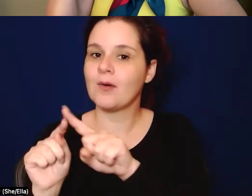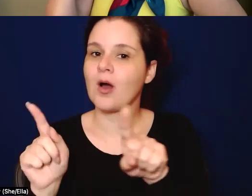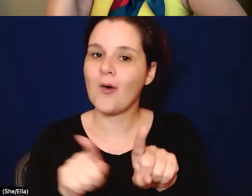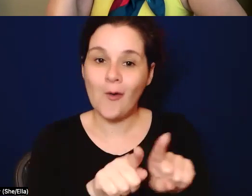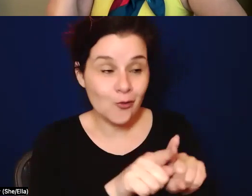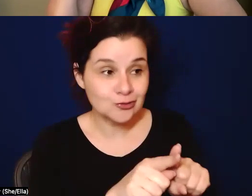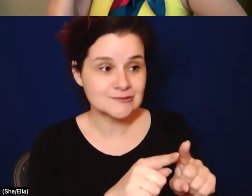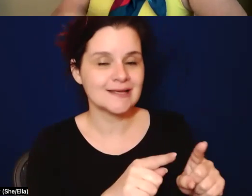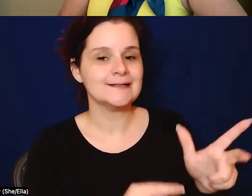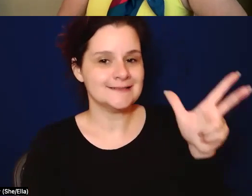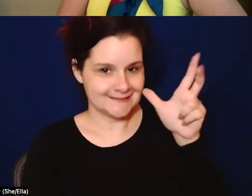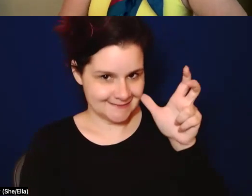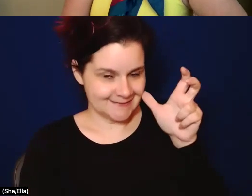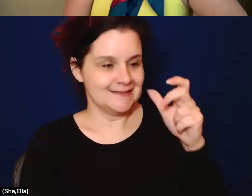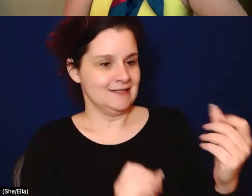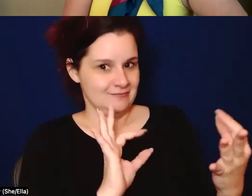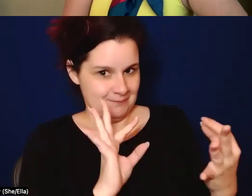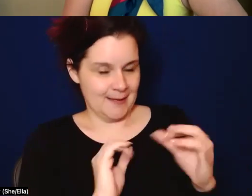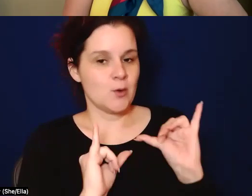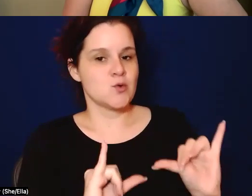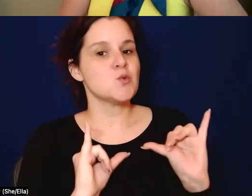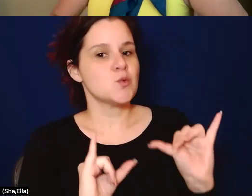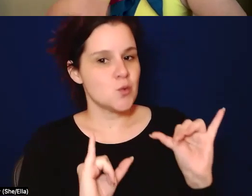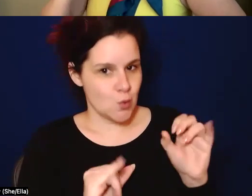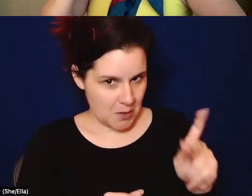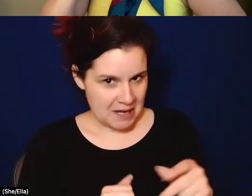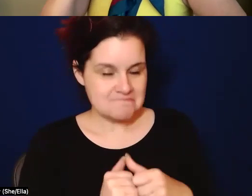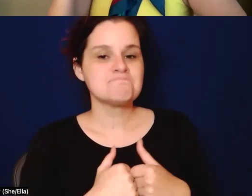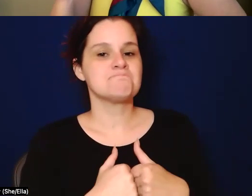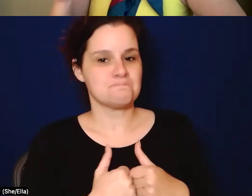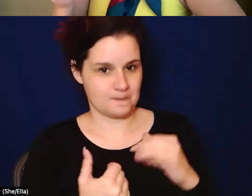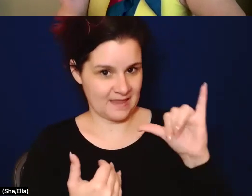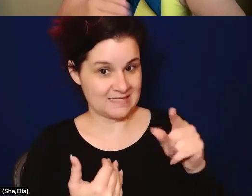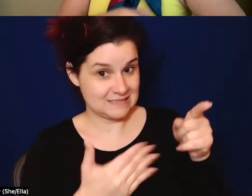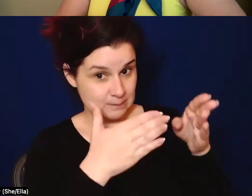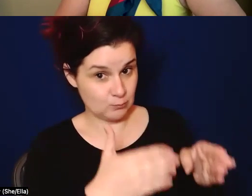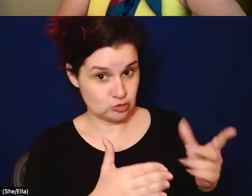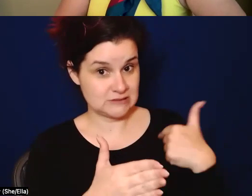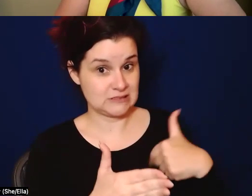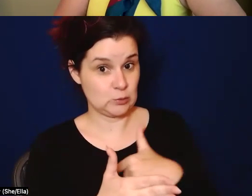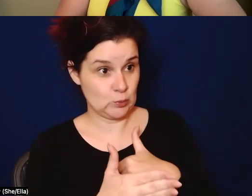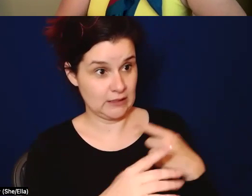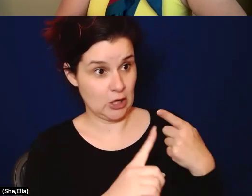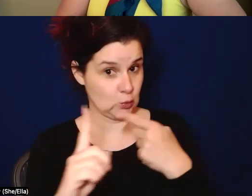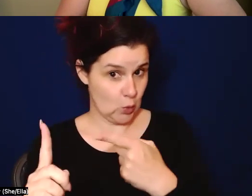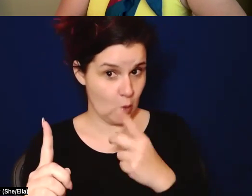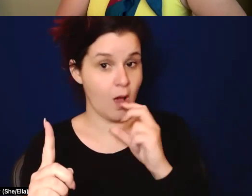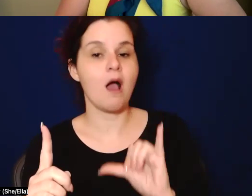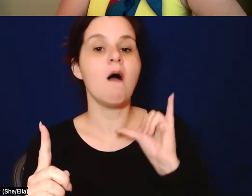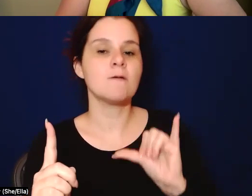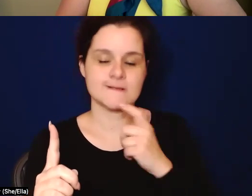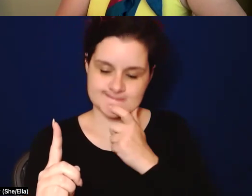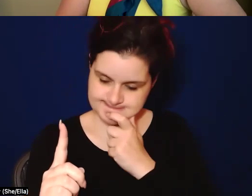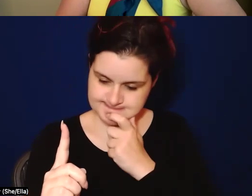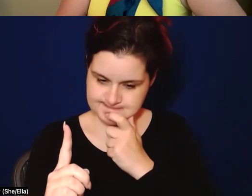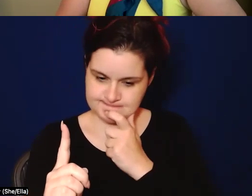the feedback is, right? Like, okay. So, you know, that's where this person thinks we're headed or, huh, you know,